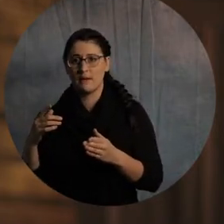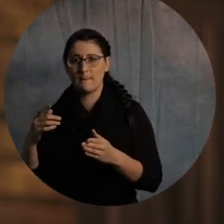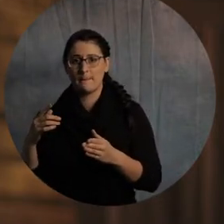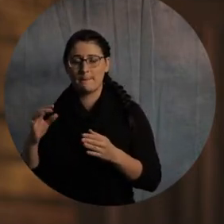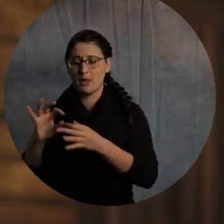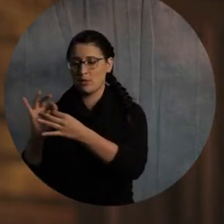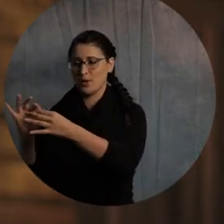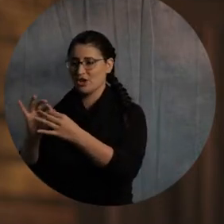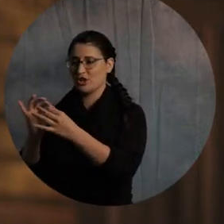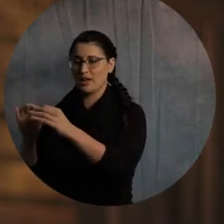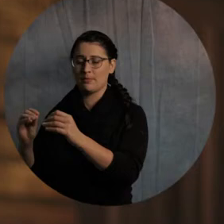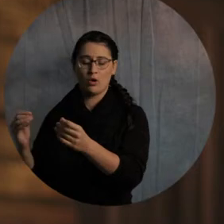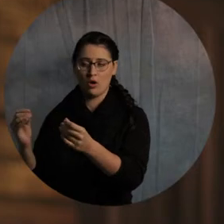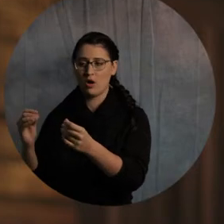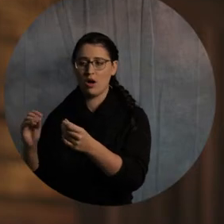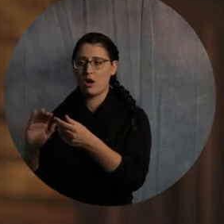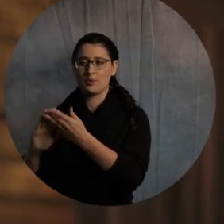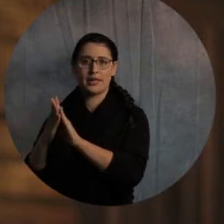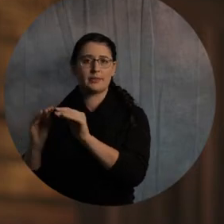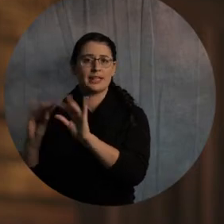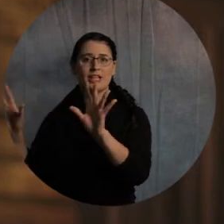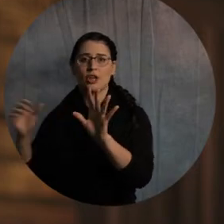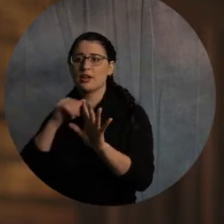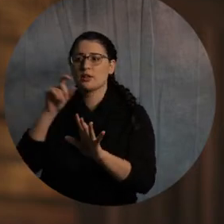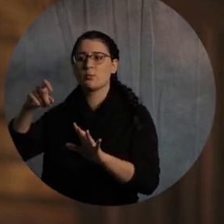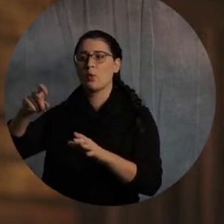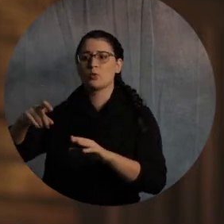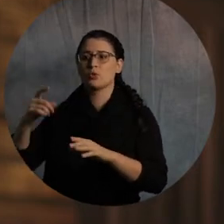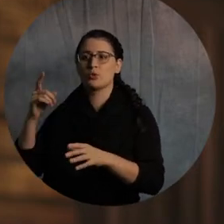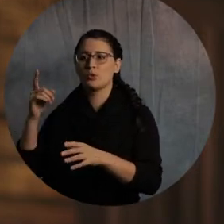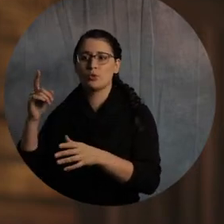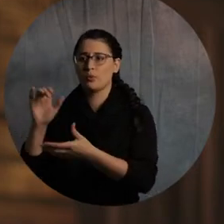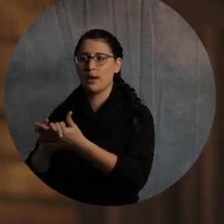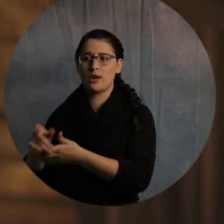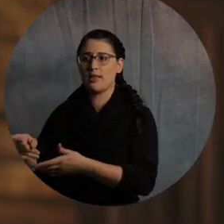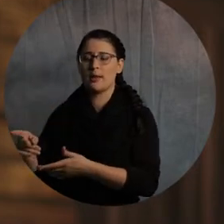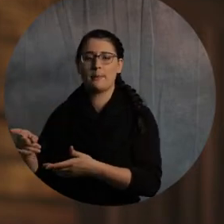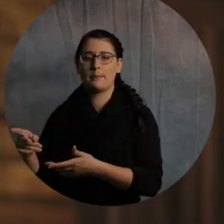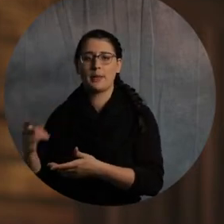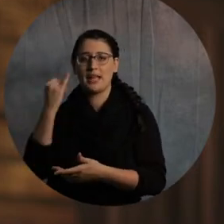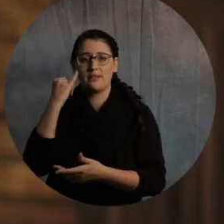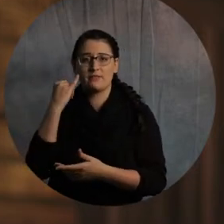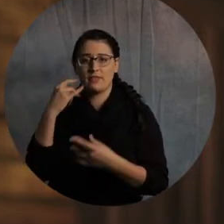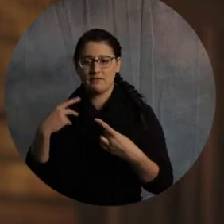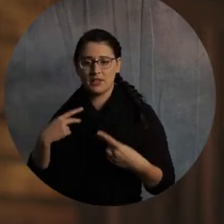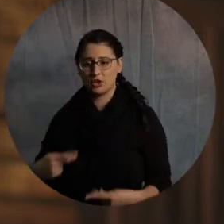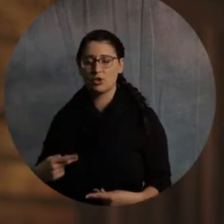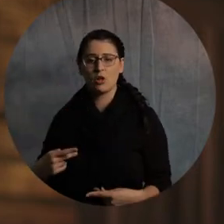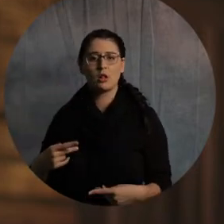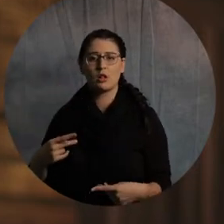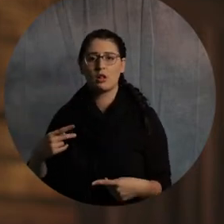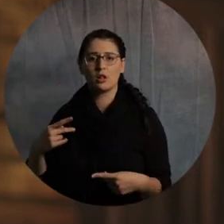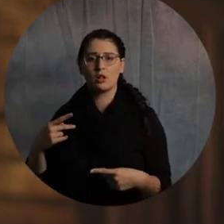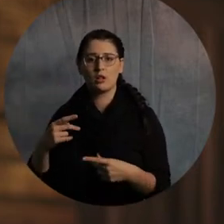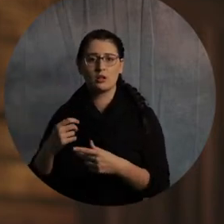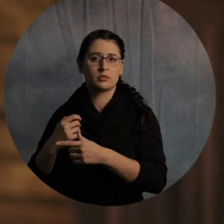to marry, they ended great. Every time. I'm married now, so I don't prioritize